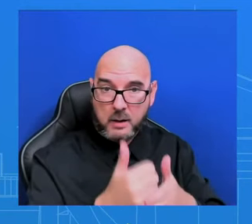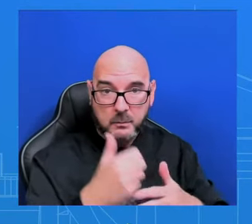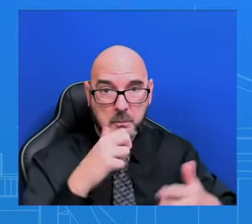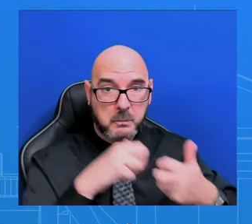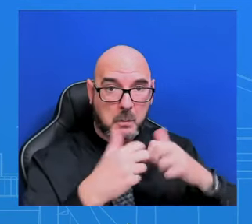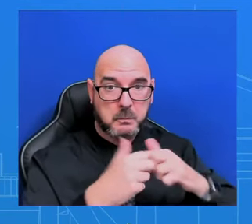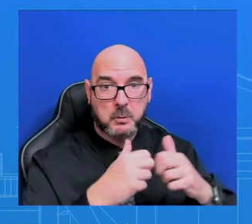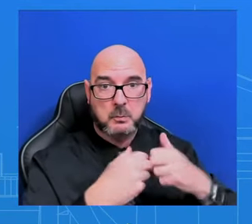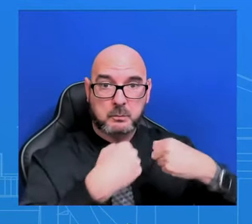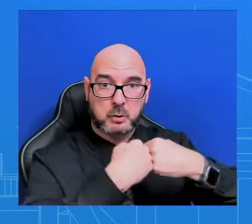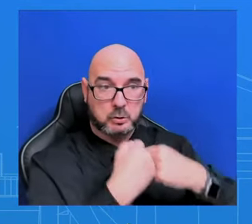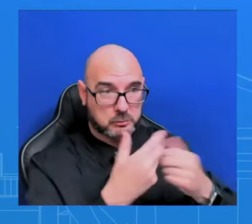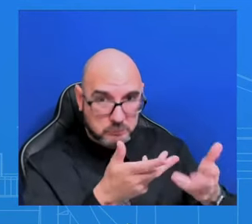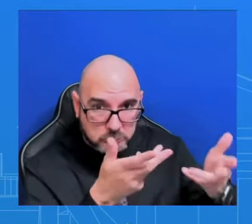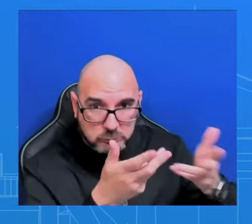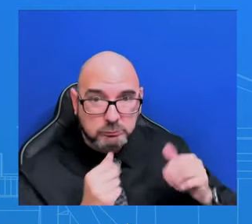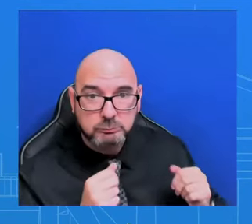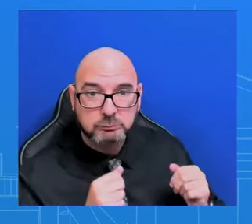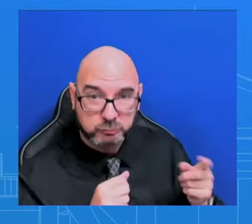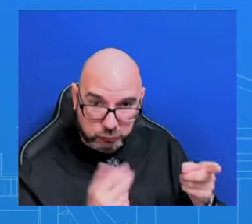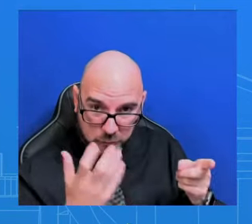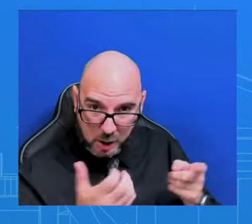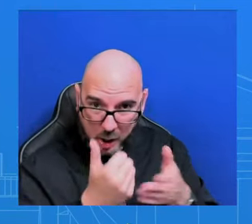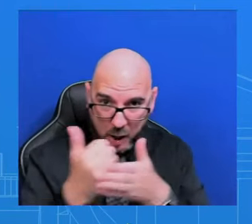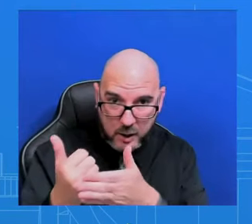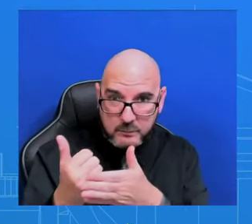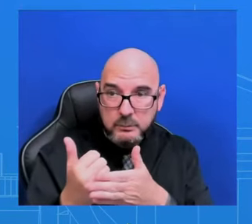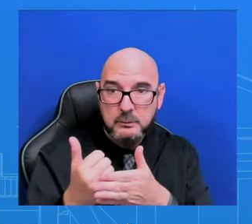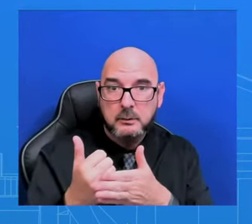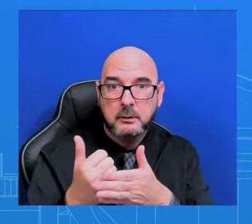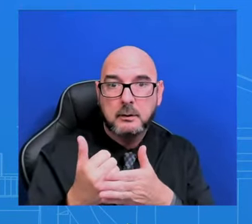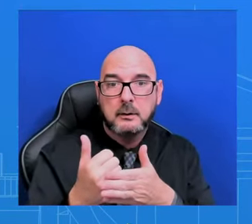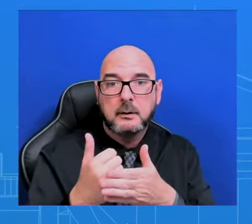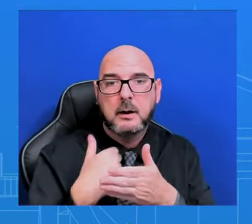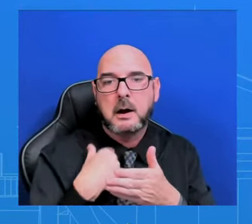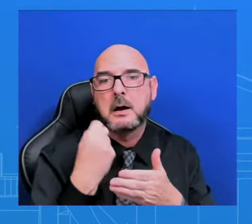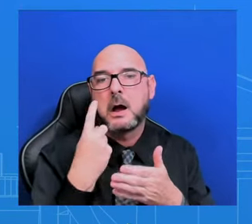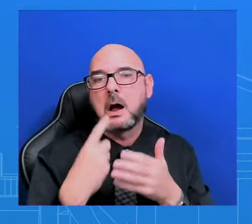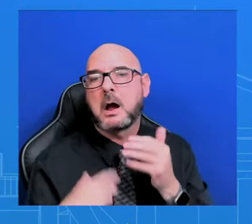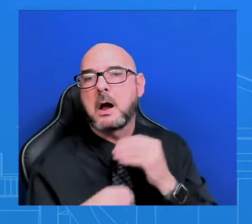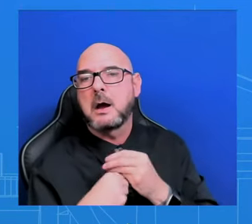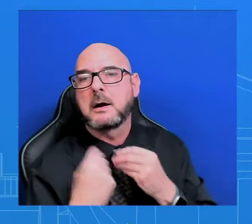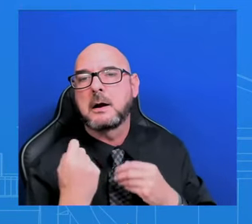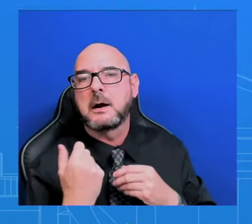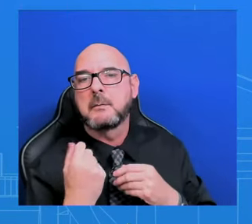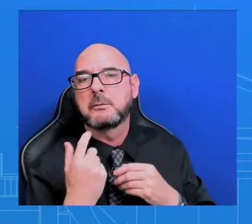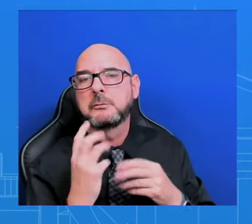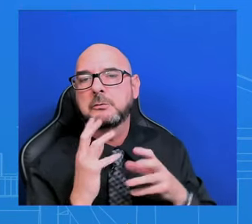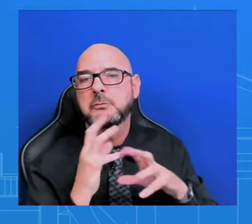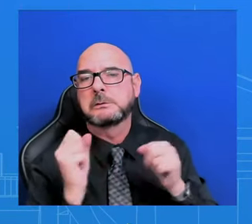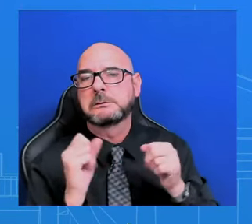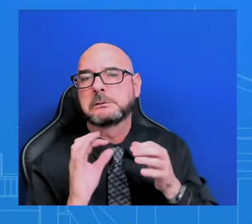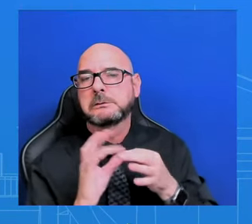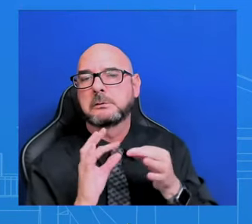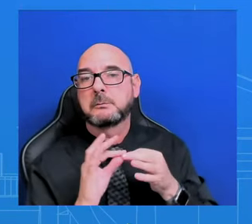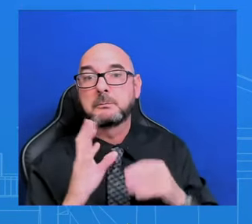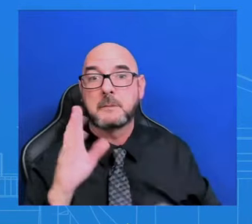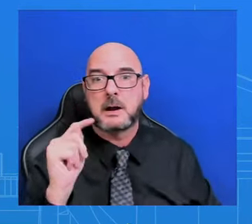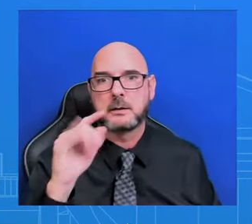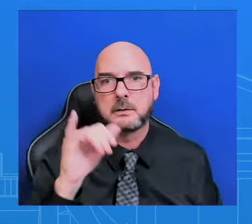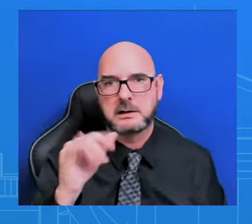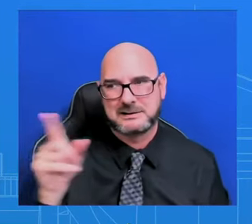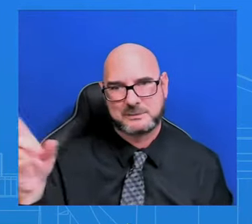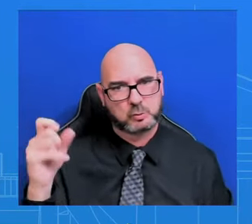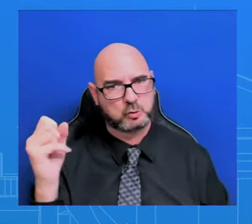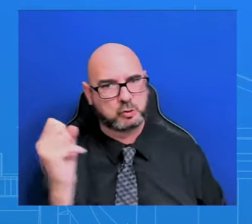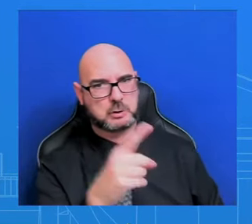immigration system? I'm adding on to what the President said, but that's a question for House Republicans. I think we have proven, Republicans in